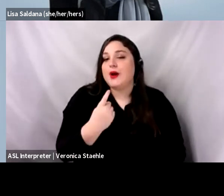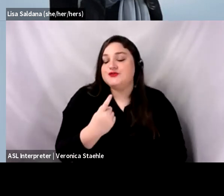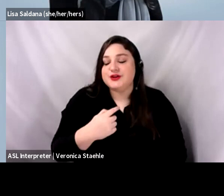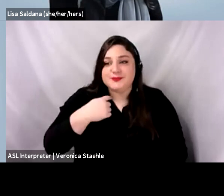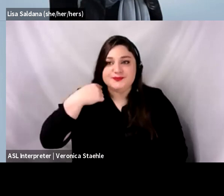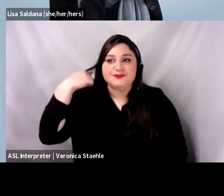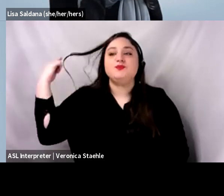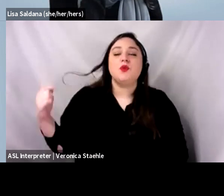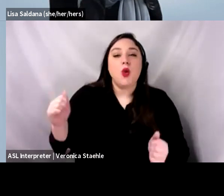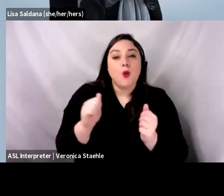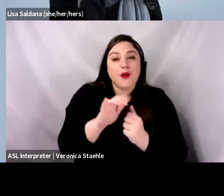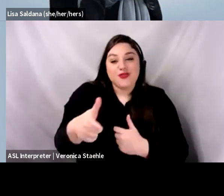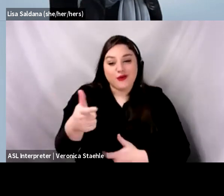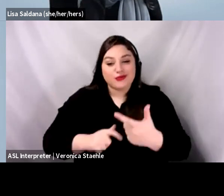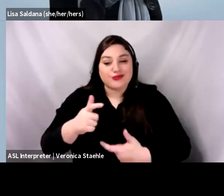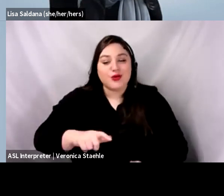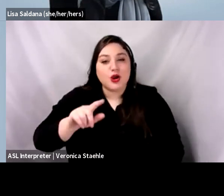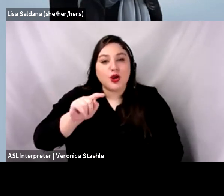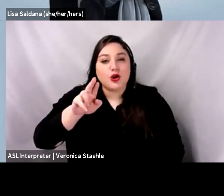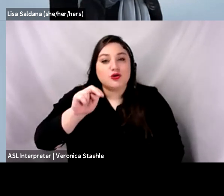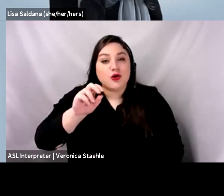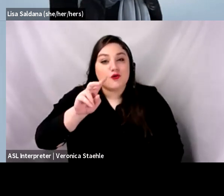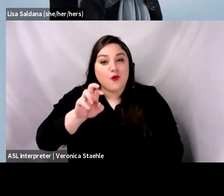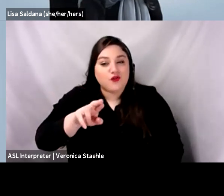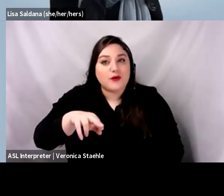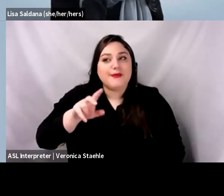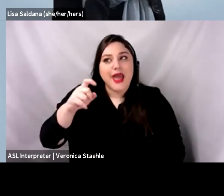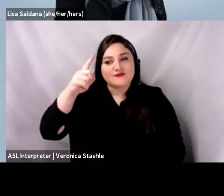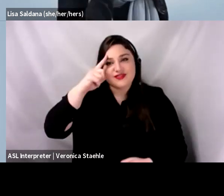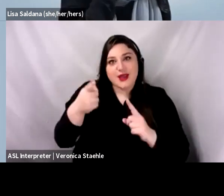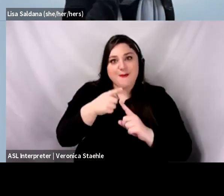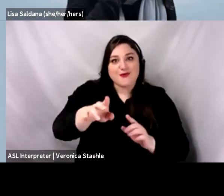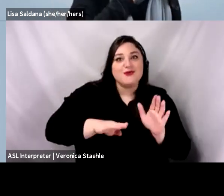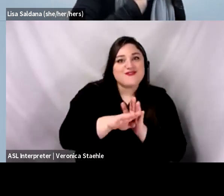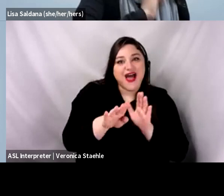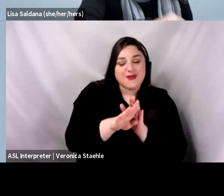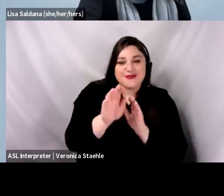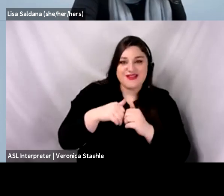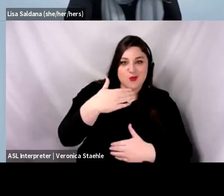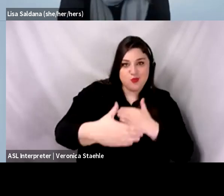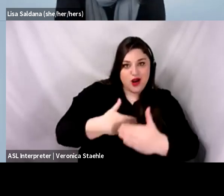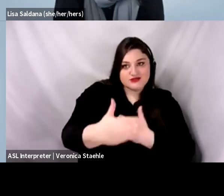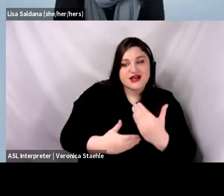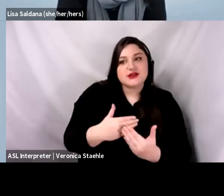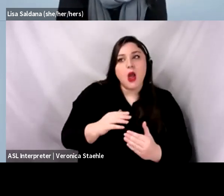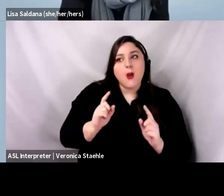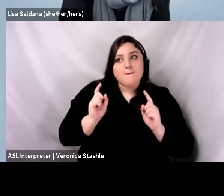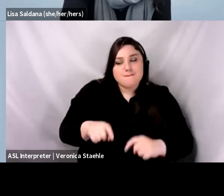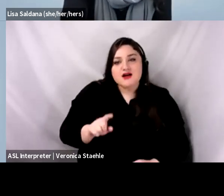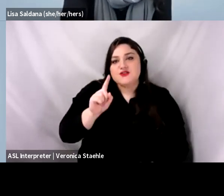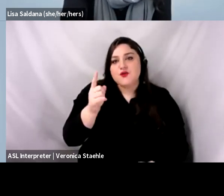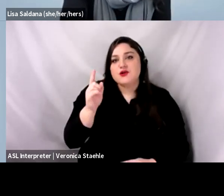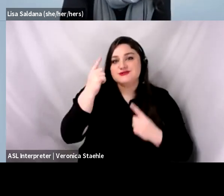developing your processes that you want to integrate is how do you put that into the fabric of the